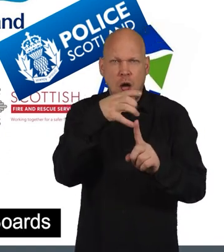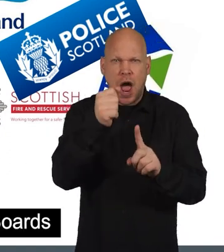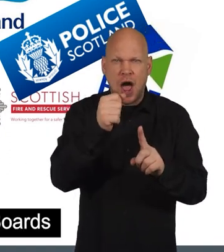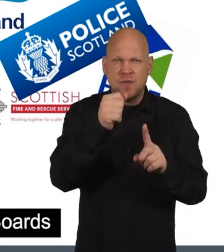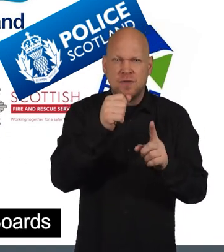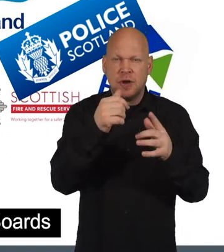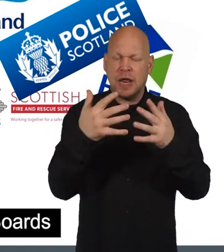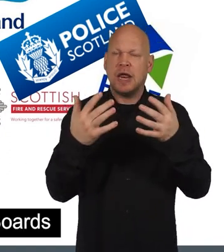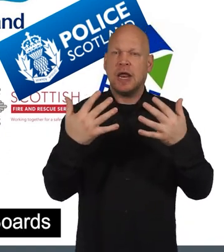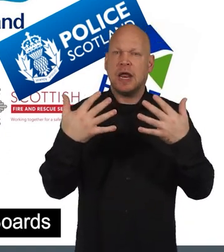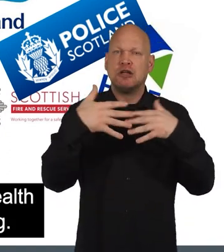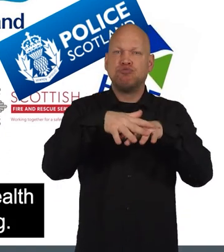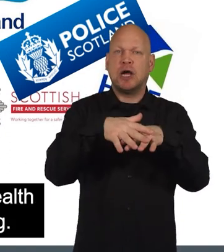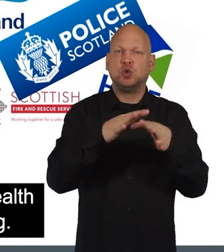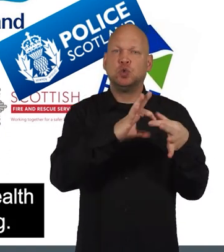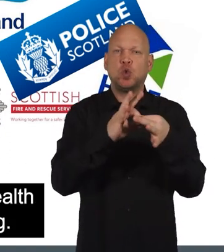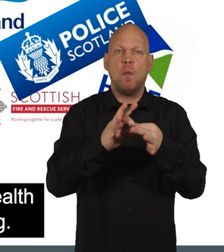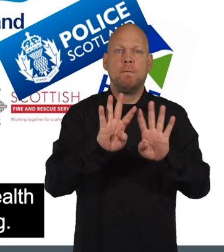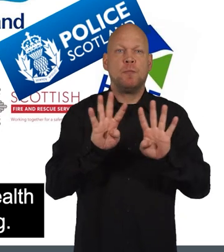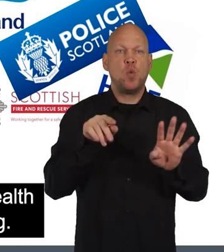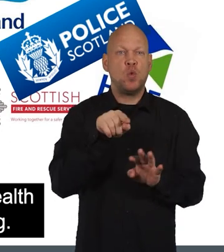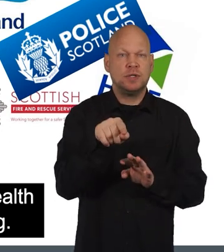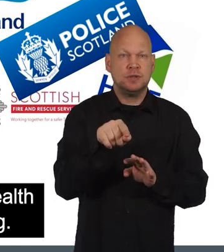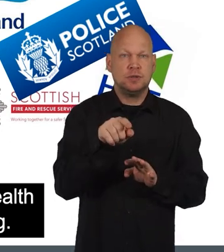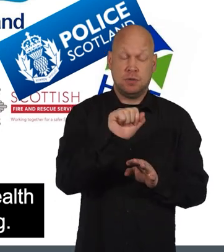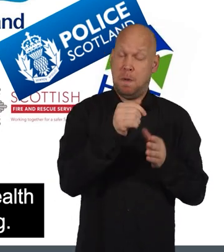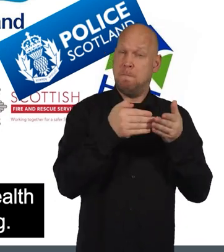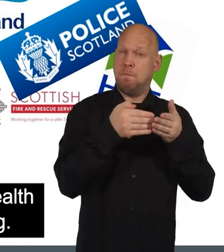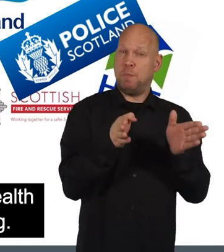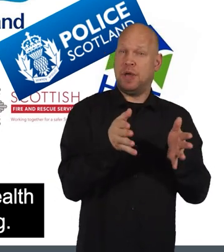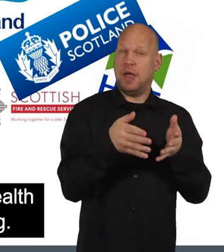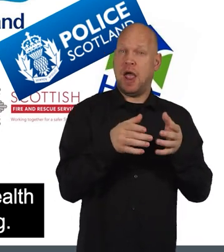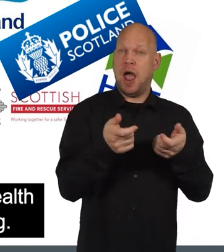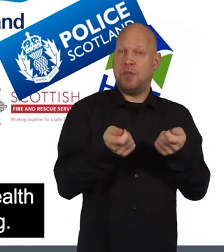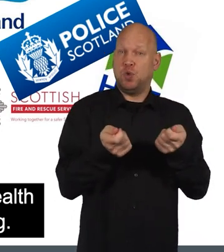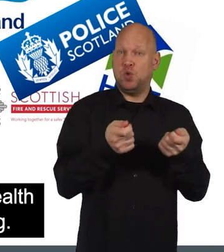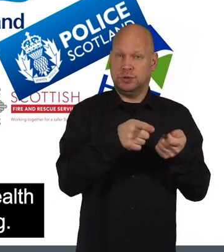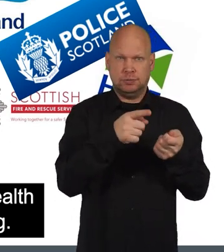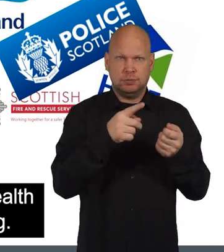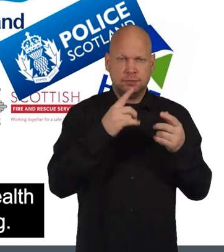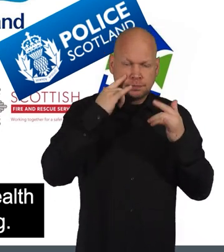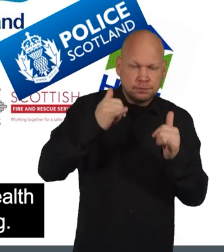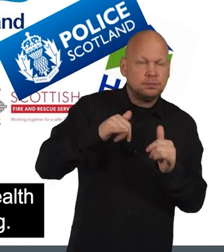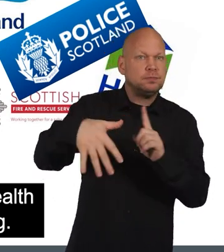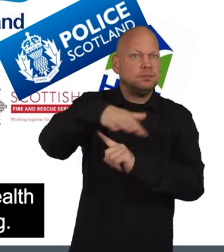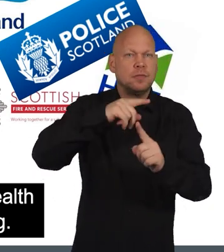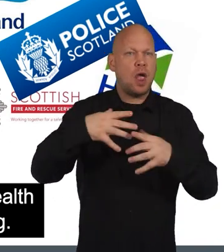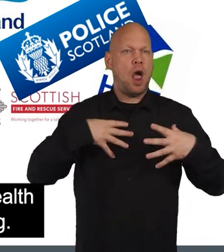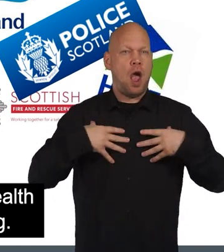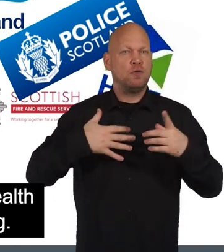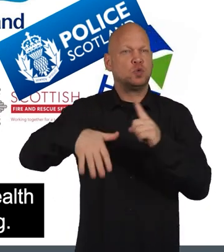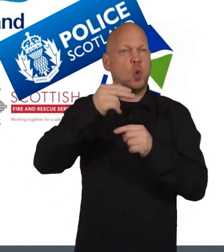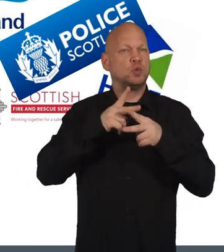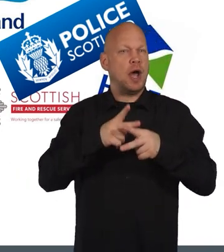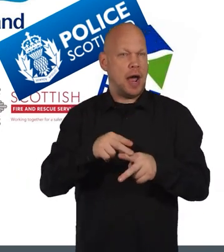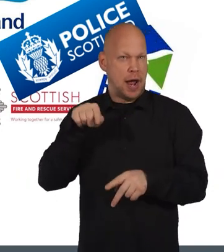integration joint boards, that's the public authority who oversees health and social care partnerships, are missing.